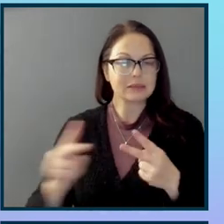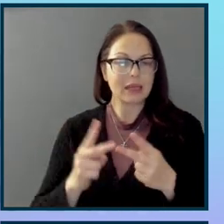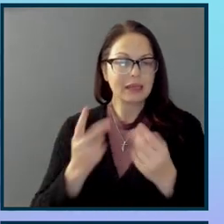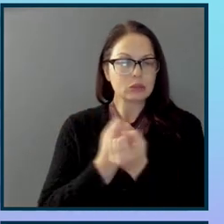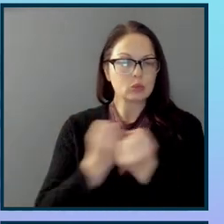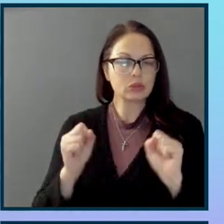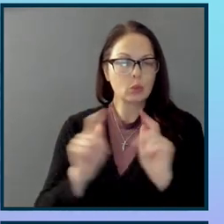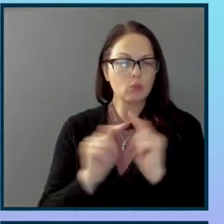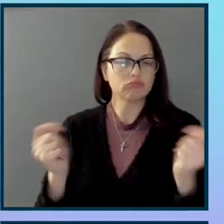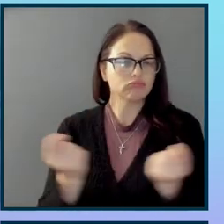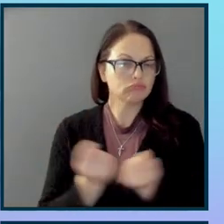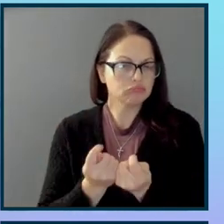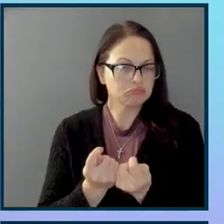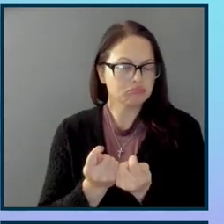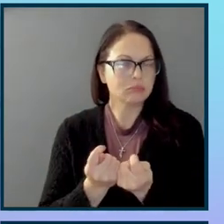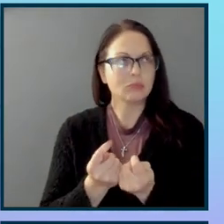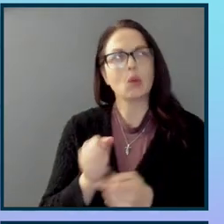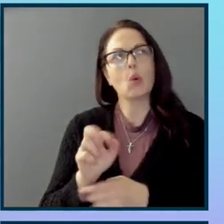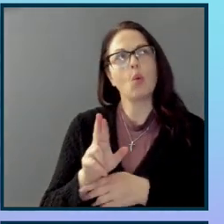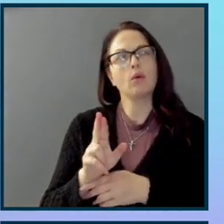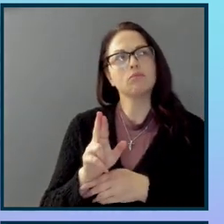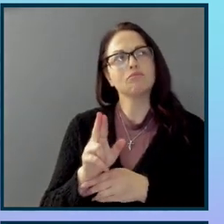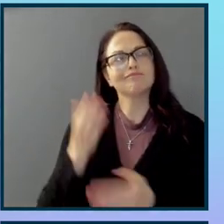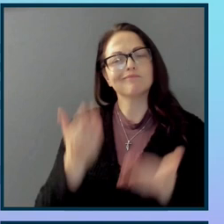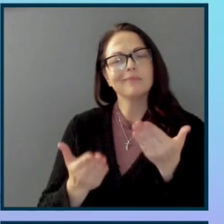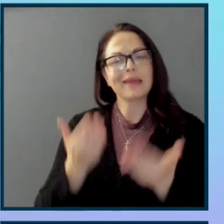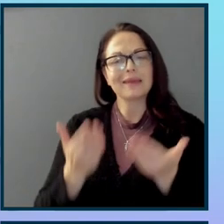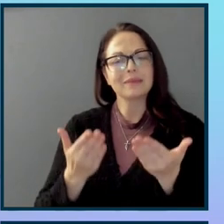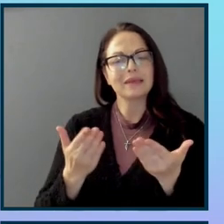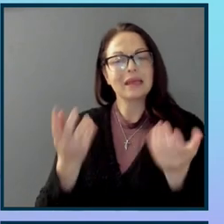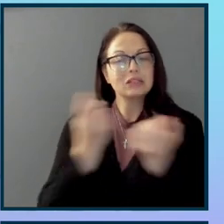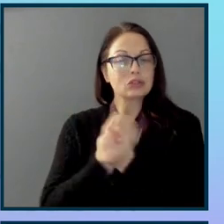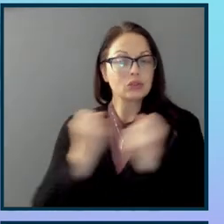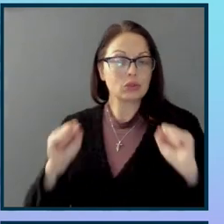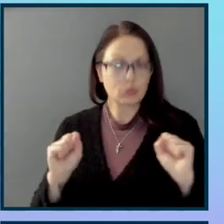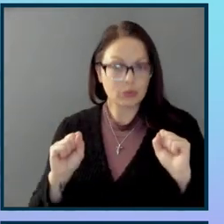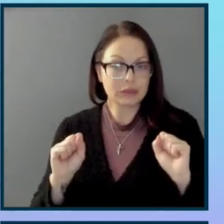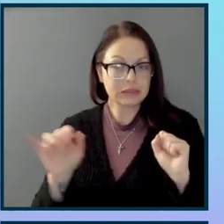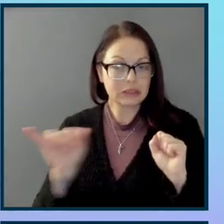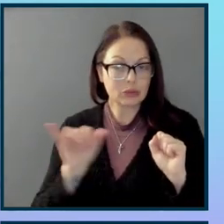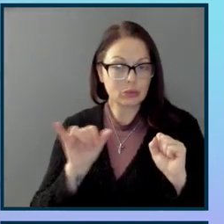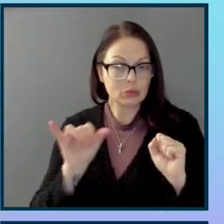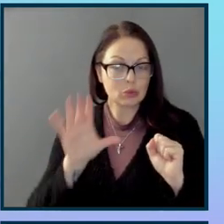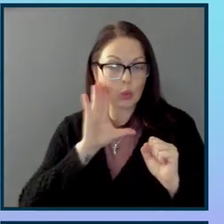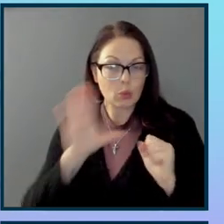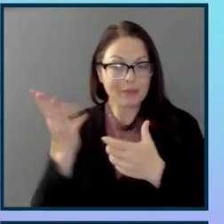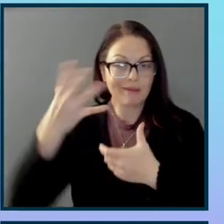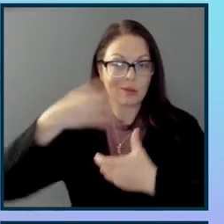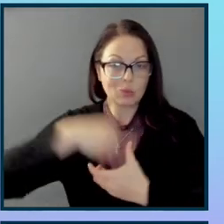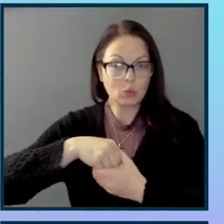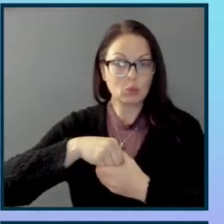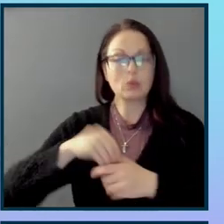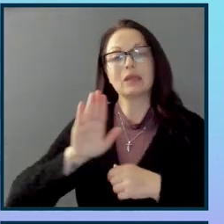maybe not even second, maybe even more than security will encompass all parts of your organization.